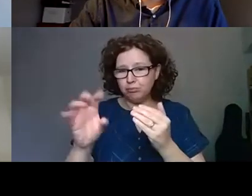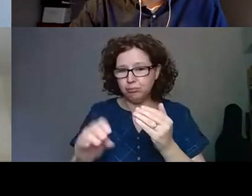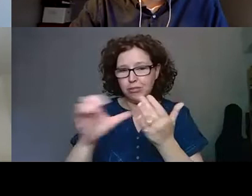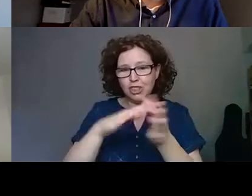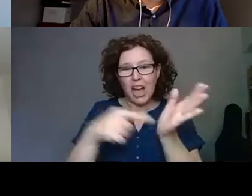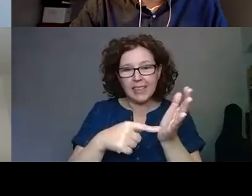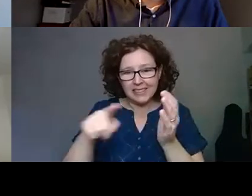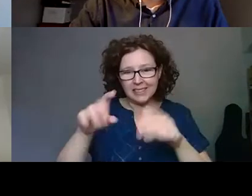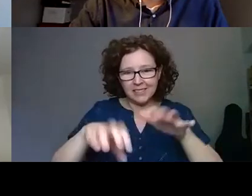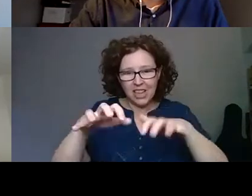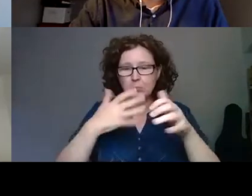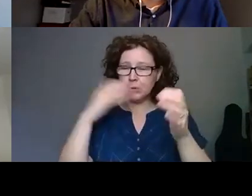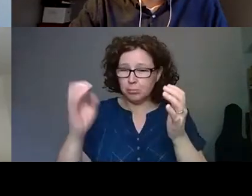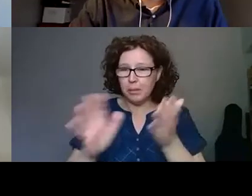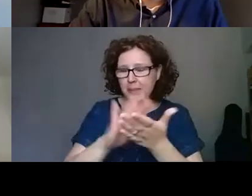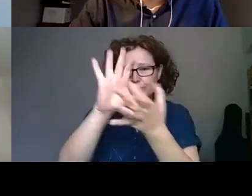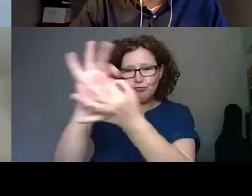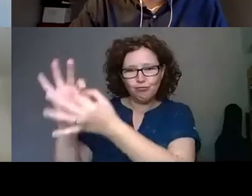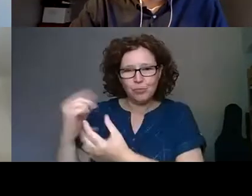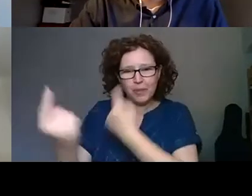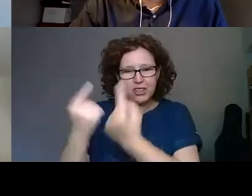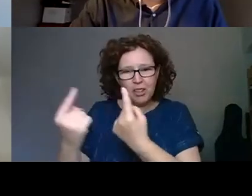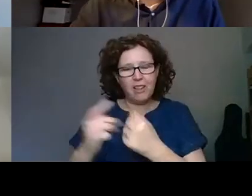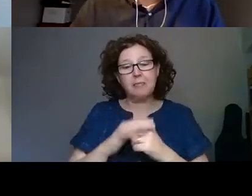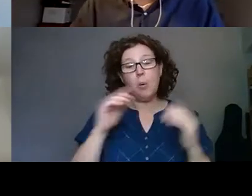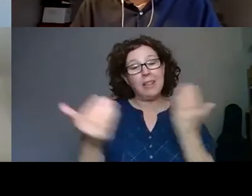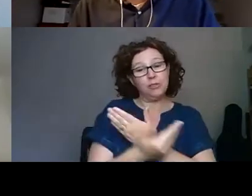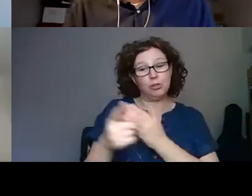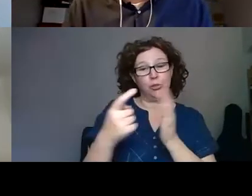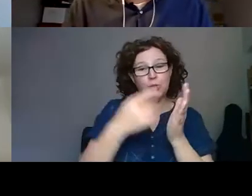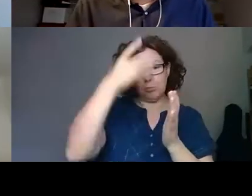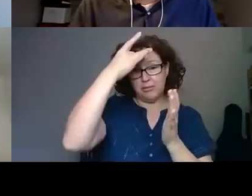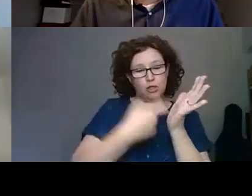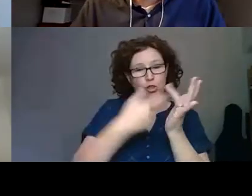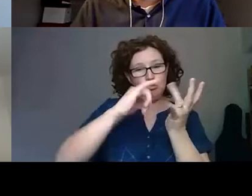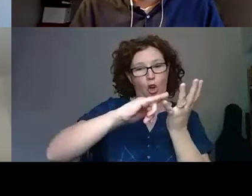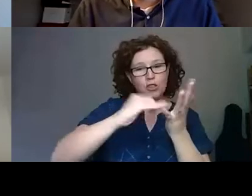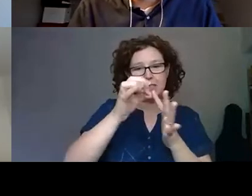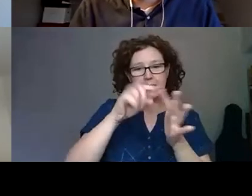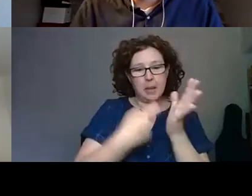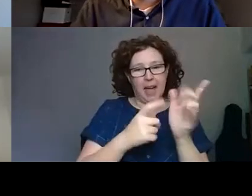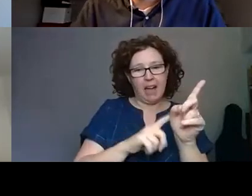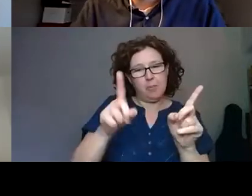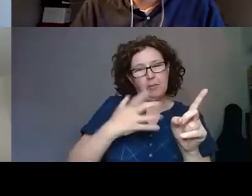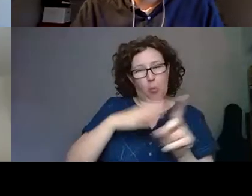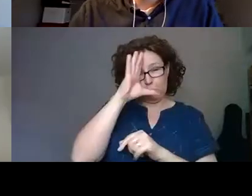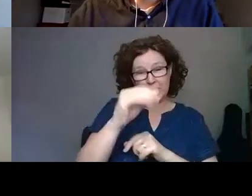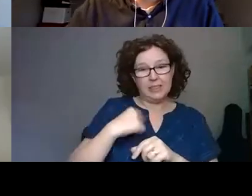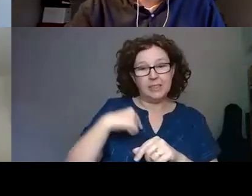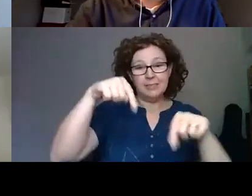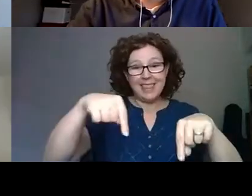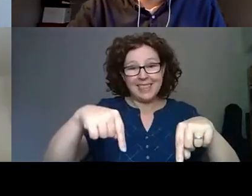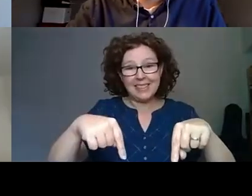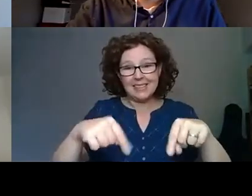moderator, Professor Ross Parry, I have a few housekeeping announcements. This session is being recorded and will be available on partner websites